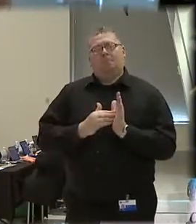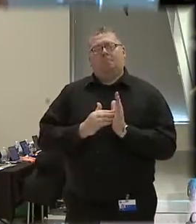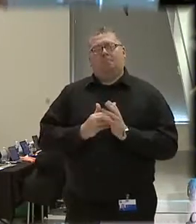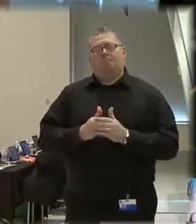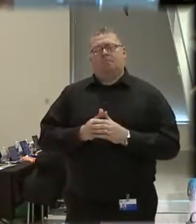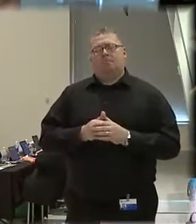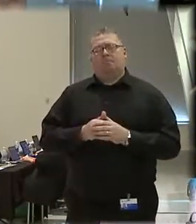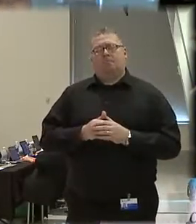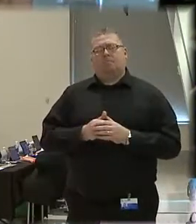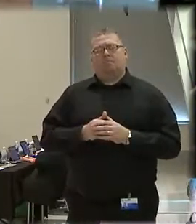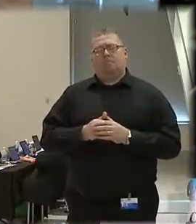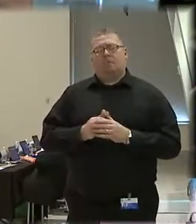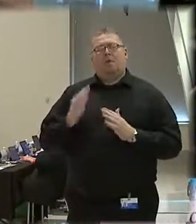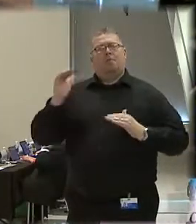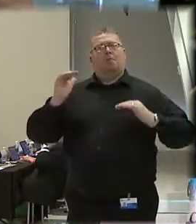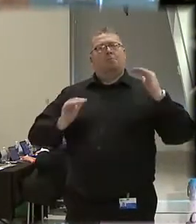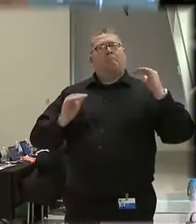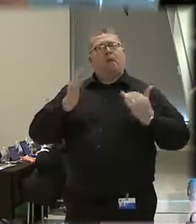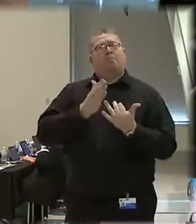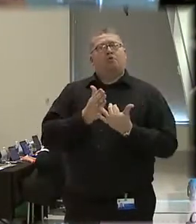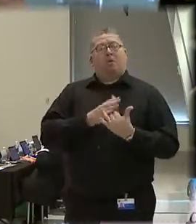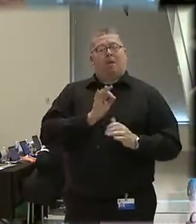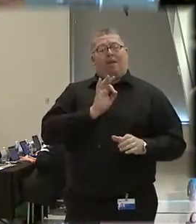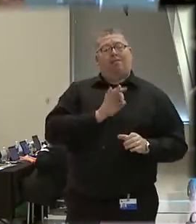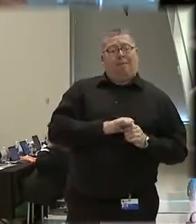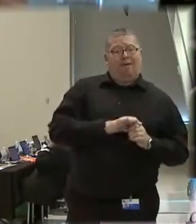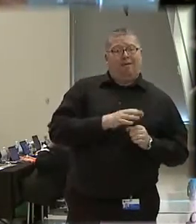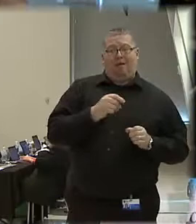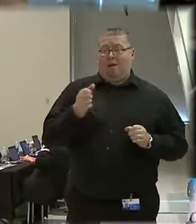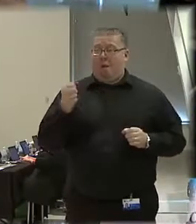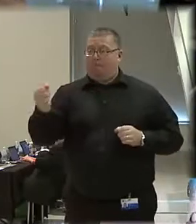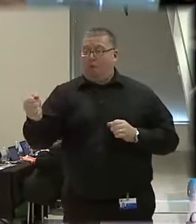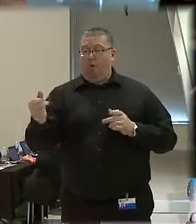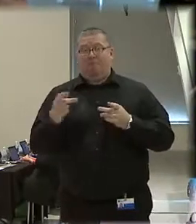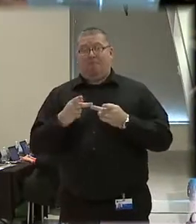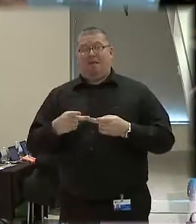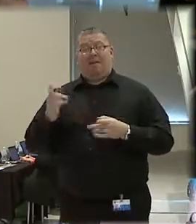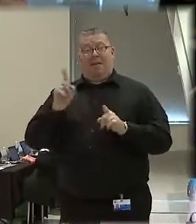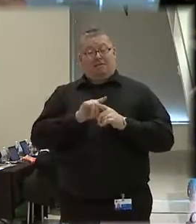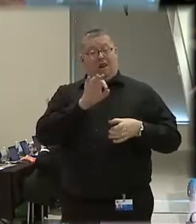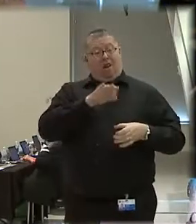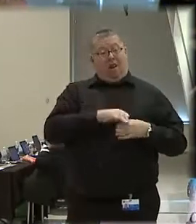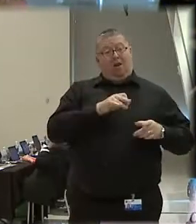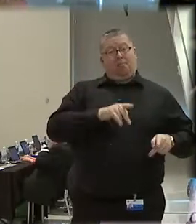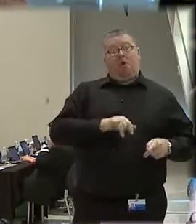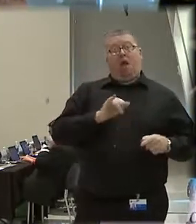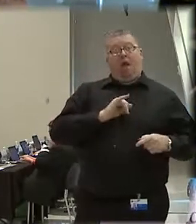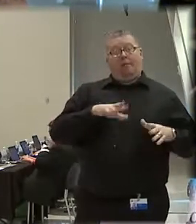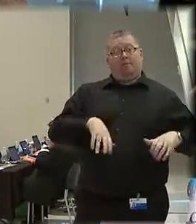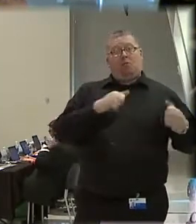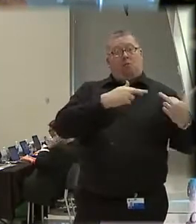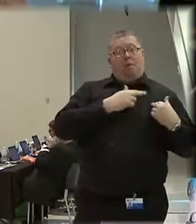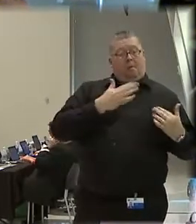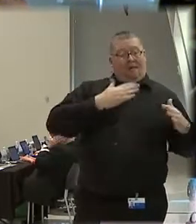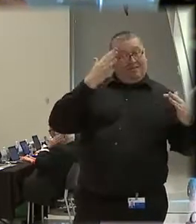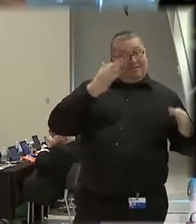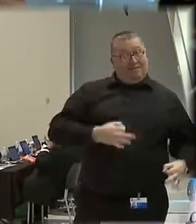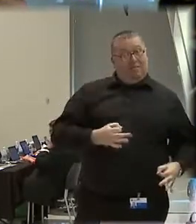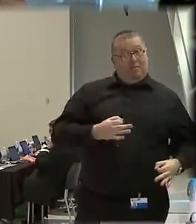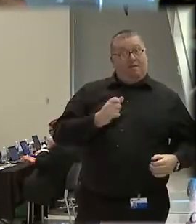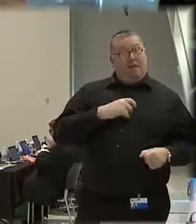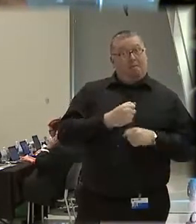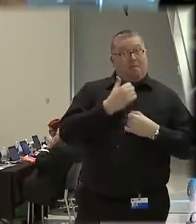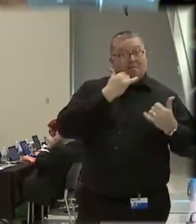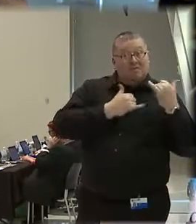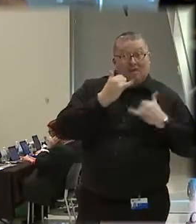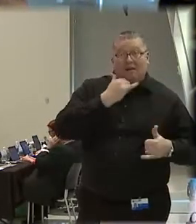you know, the balance between an elected and appointed position is that as an elected, I own my decisions. And if I make